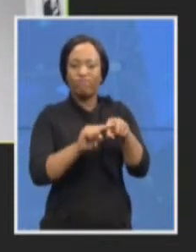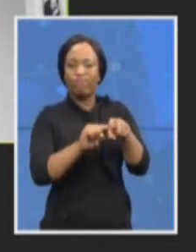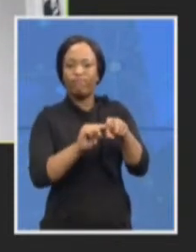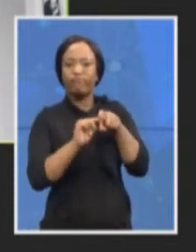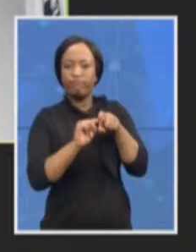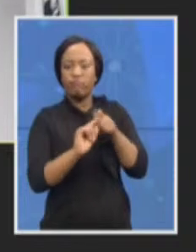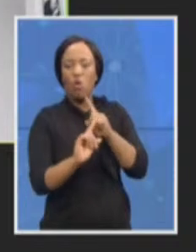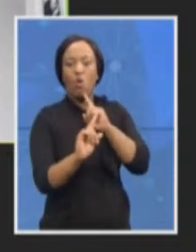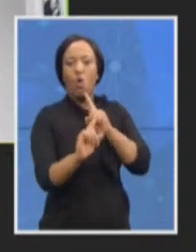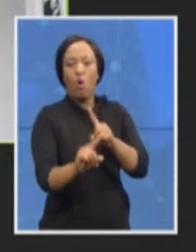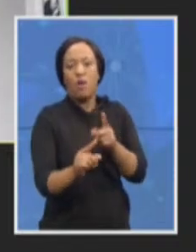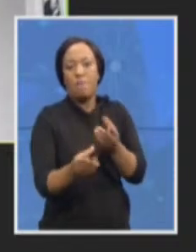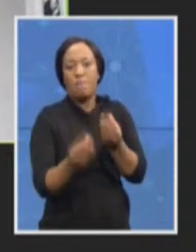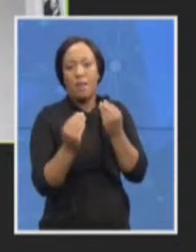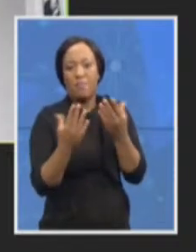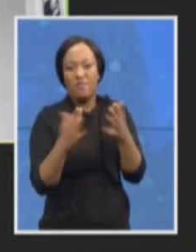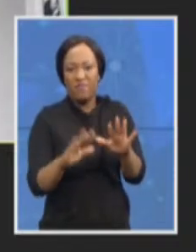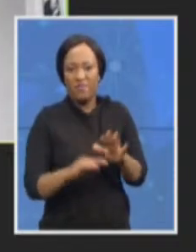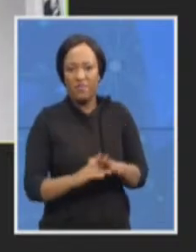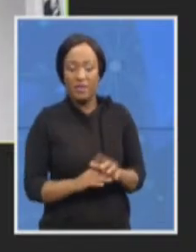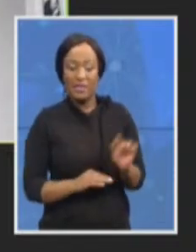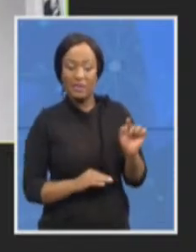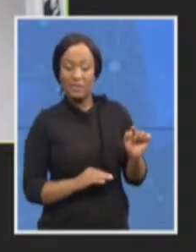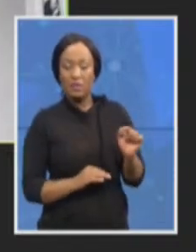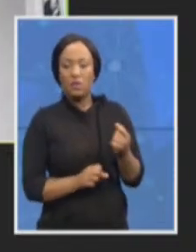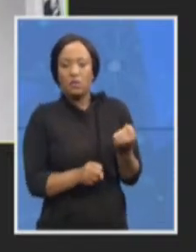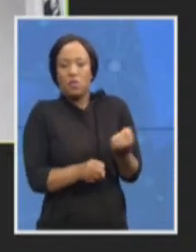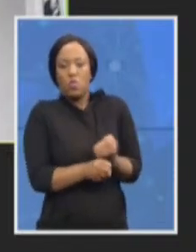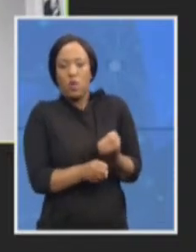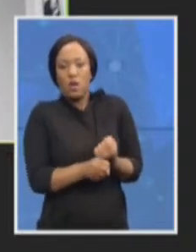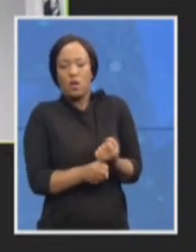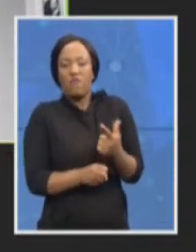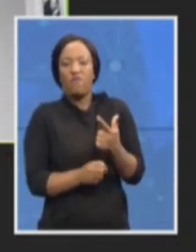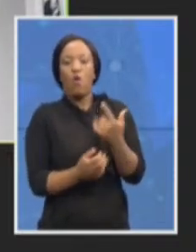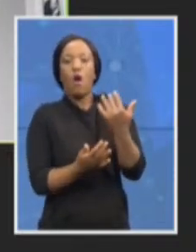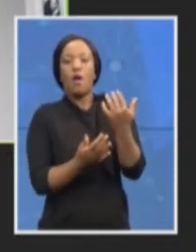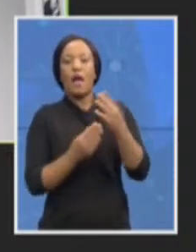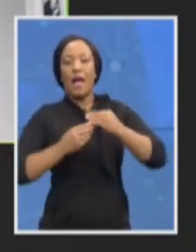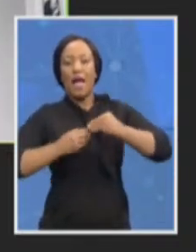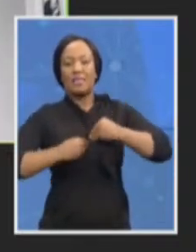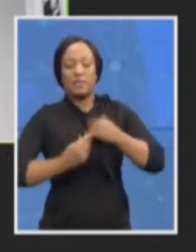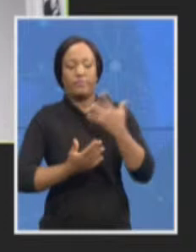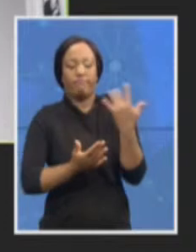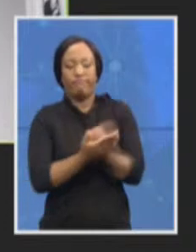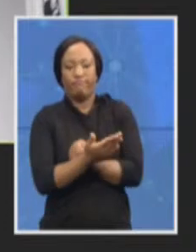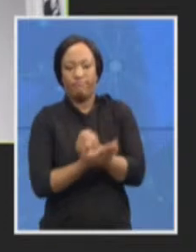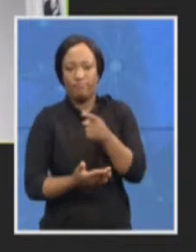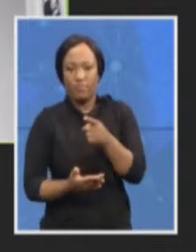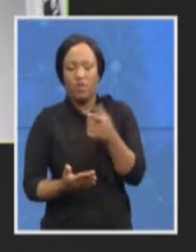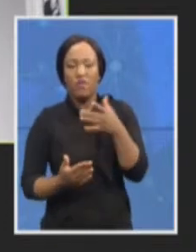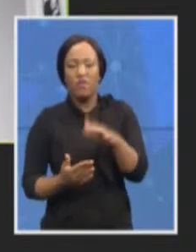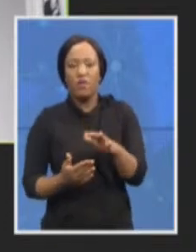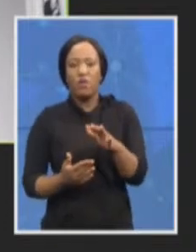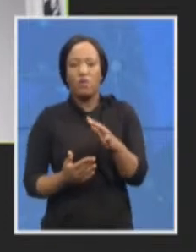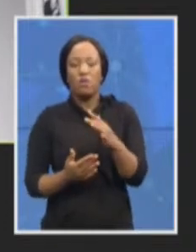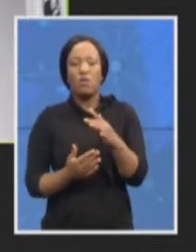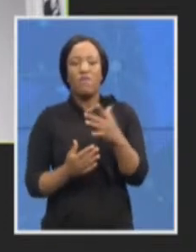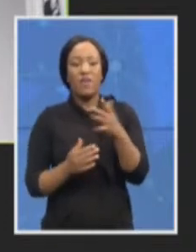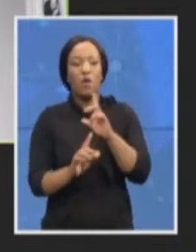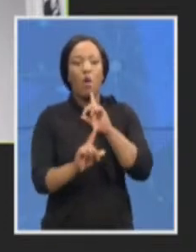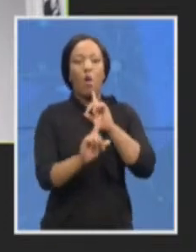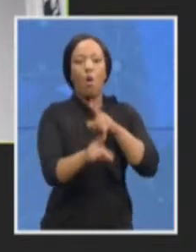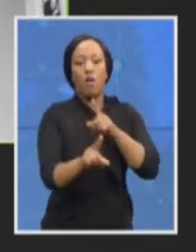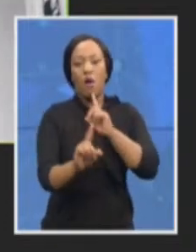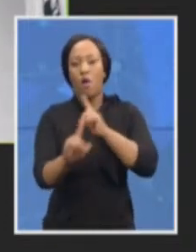has worked with the asset forfeiture unit and obtained an unlimited restraint order against the assets of the Gupta family